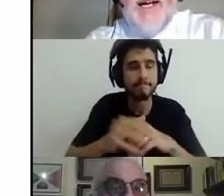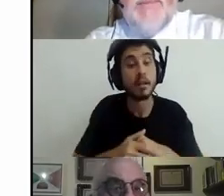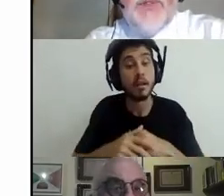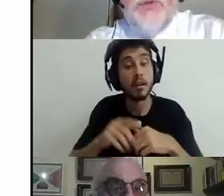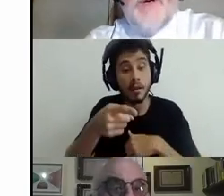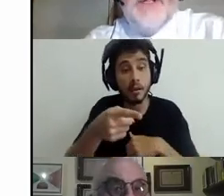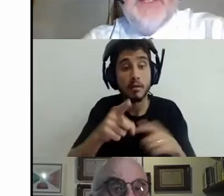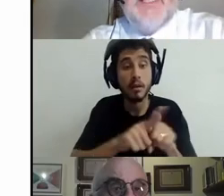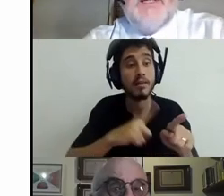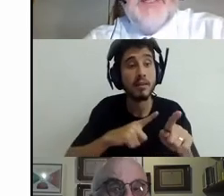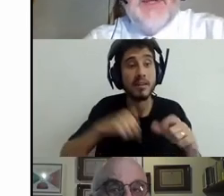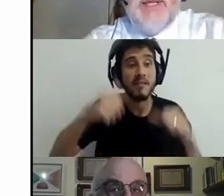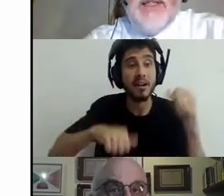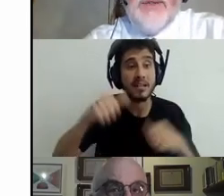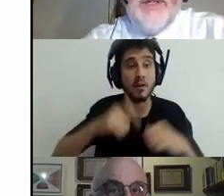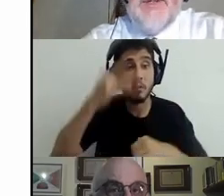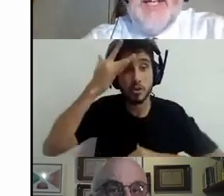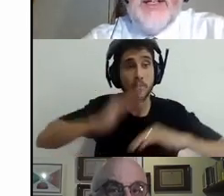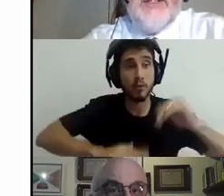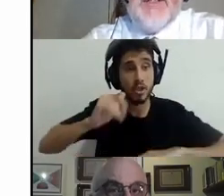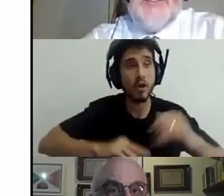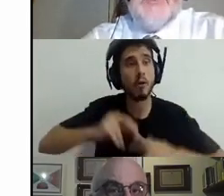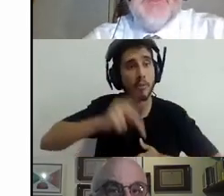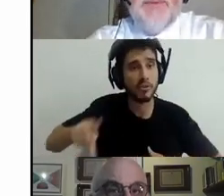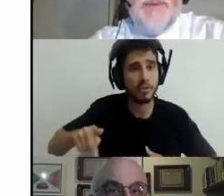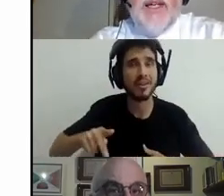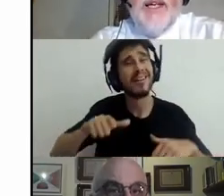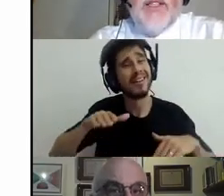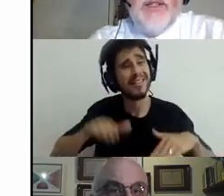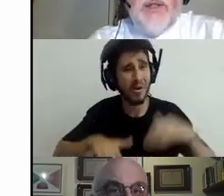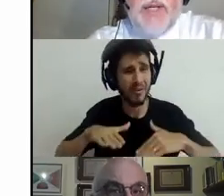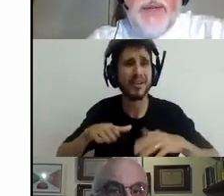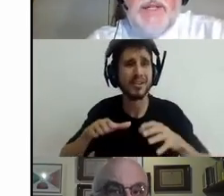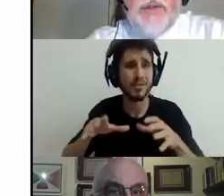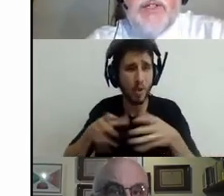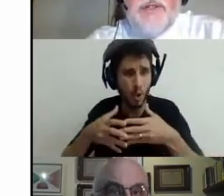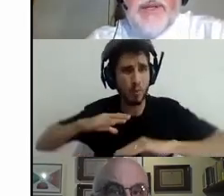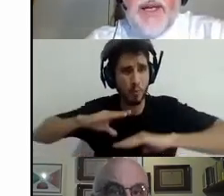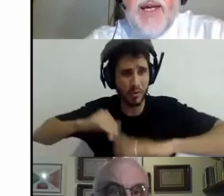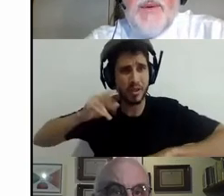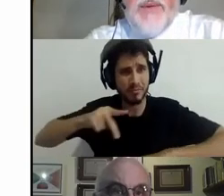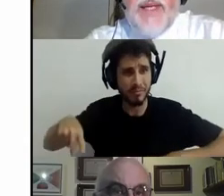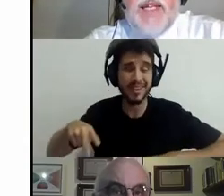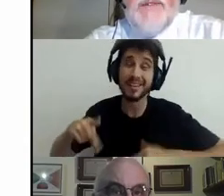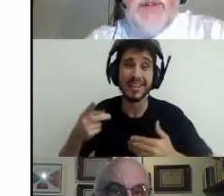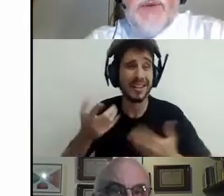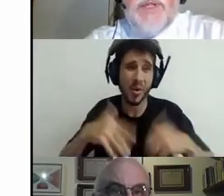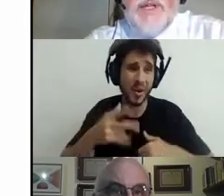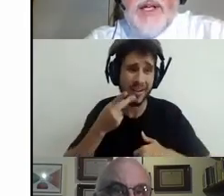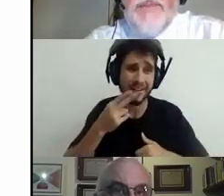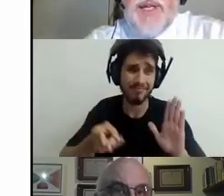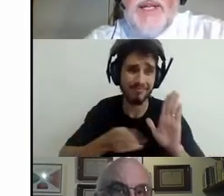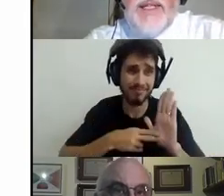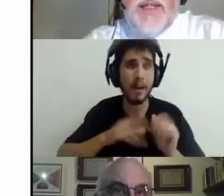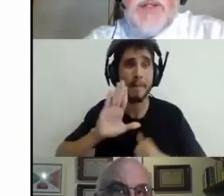too optimistic with regard to the learning loss. That's also what we saw in my own country. When we interviewed